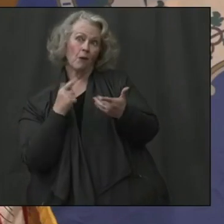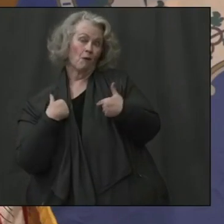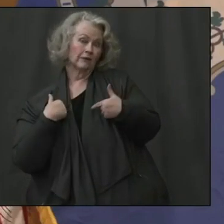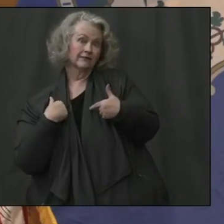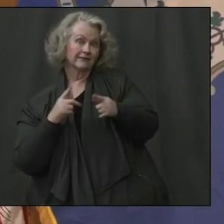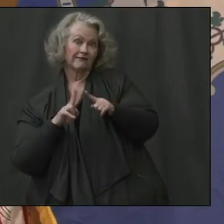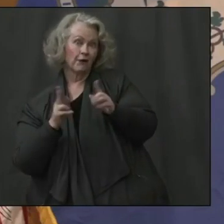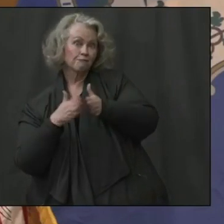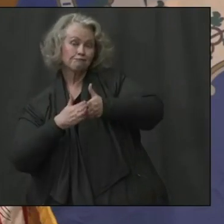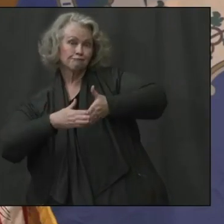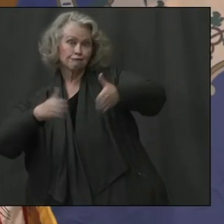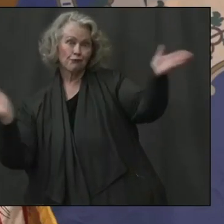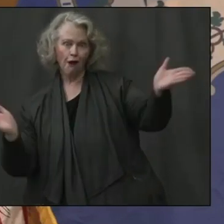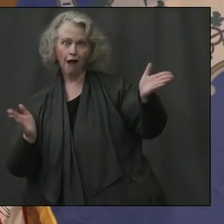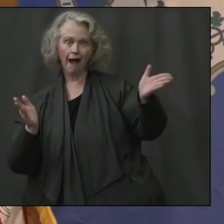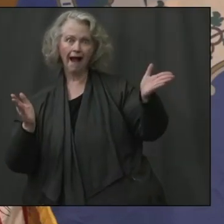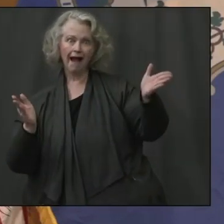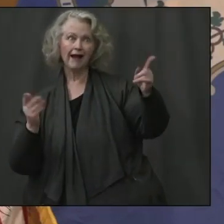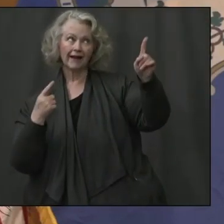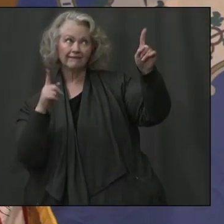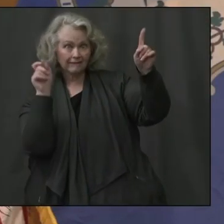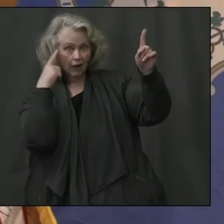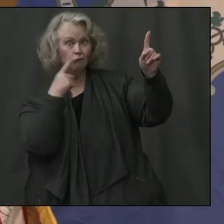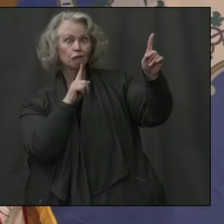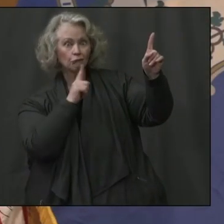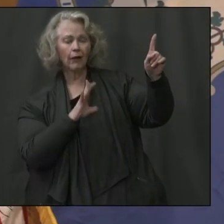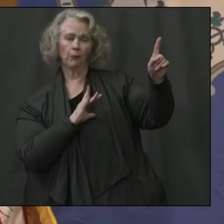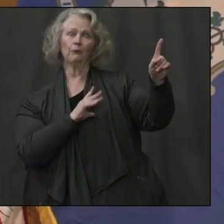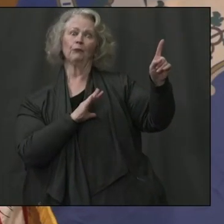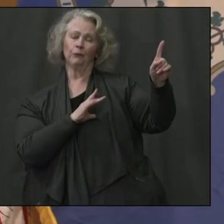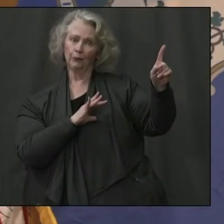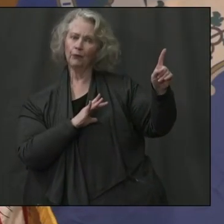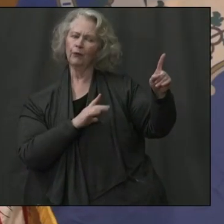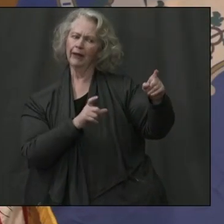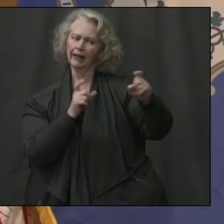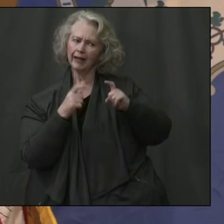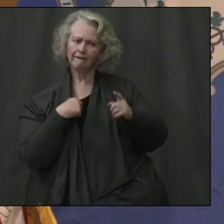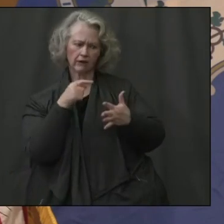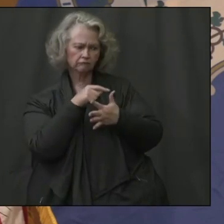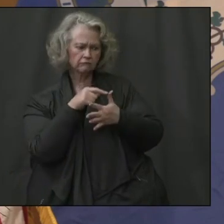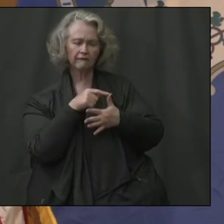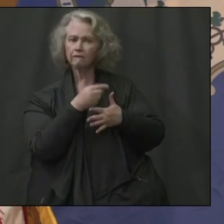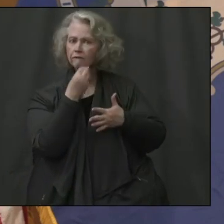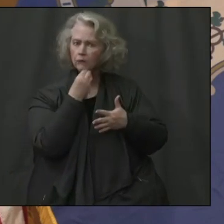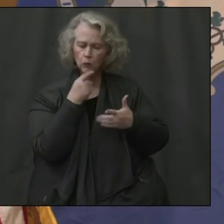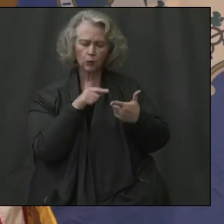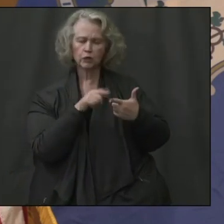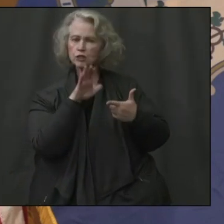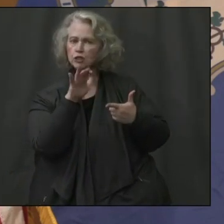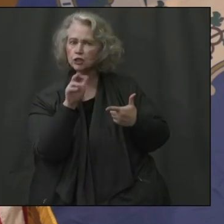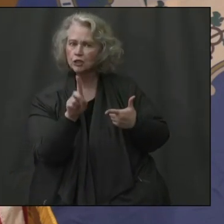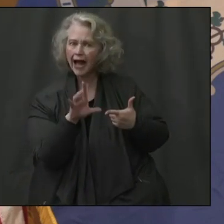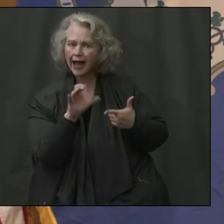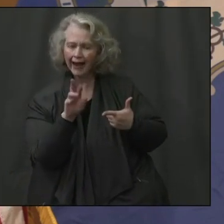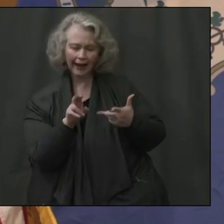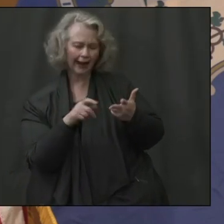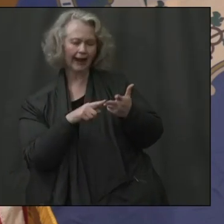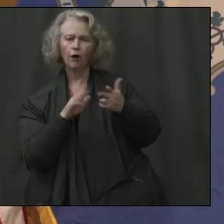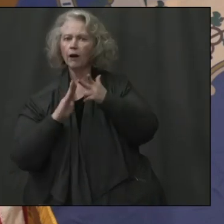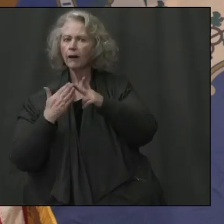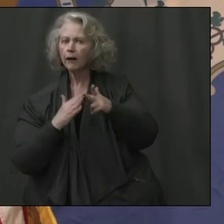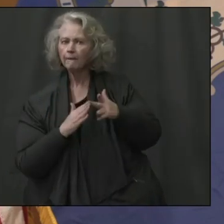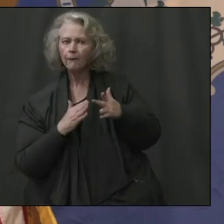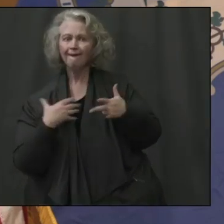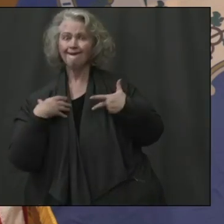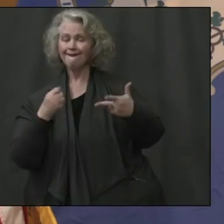perspective, the federal government has done a really good job to touch upon the key areas, whether it's food or child care, or even our community health centers